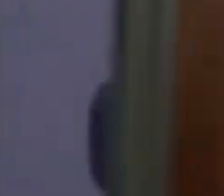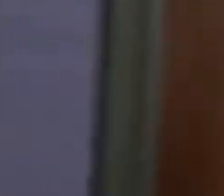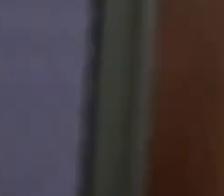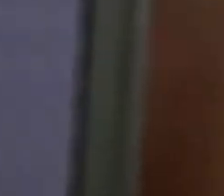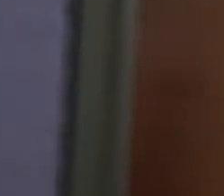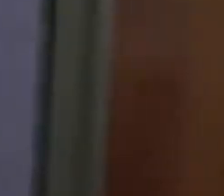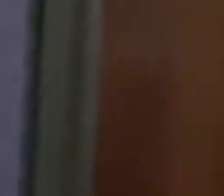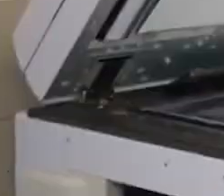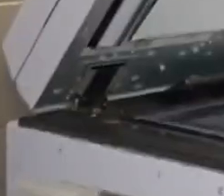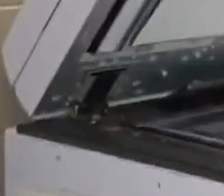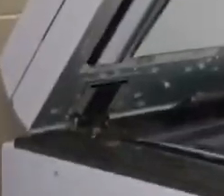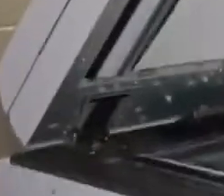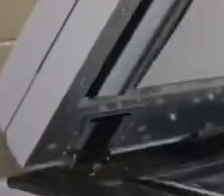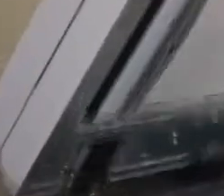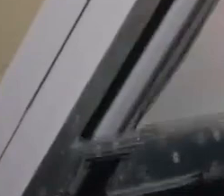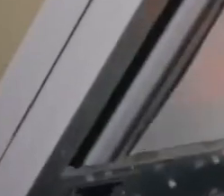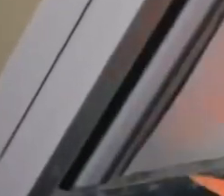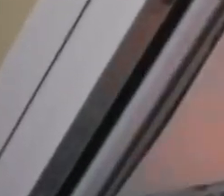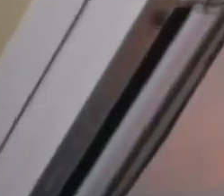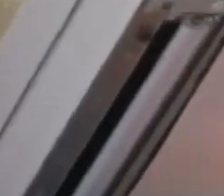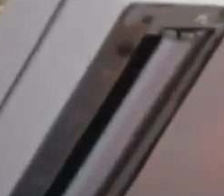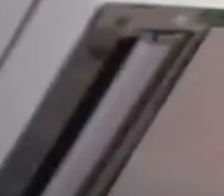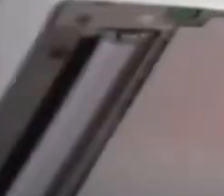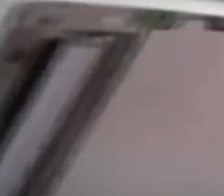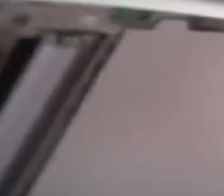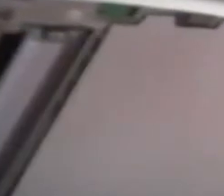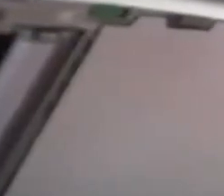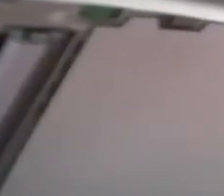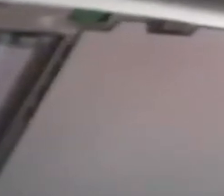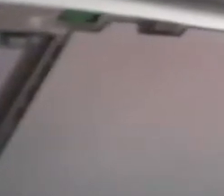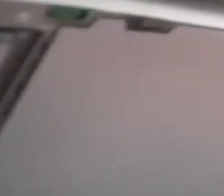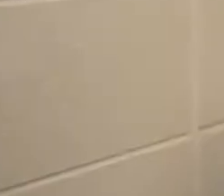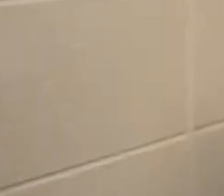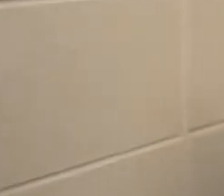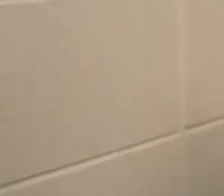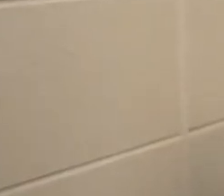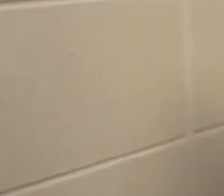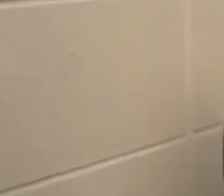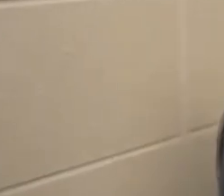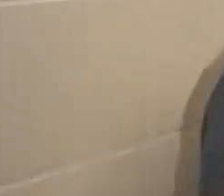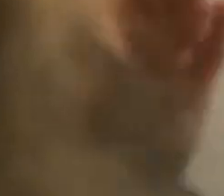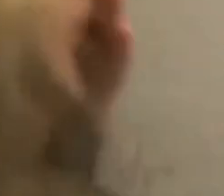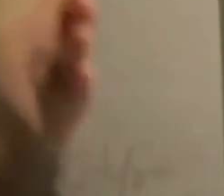you can't touch this you can't touch this